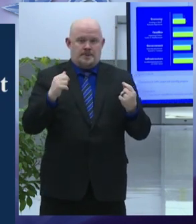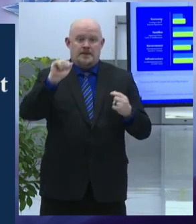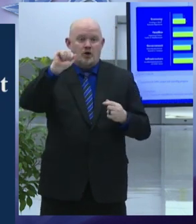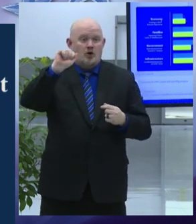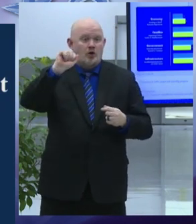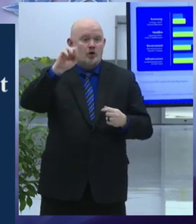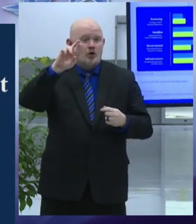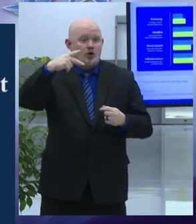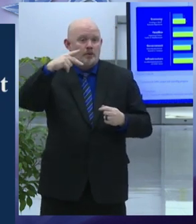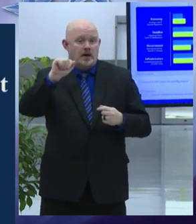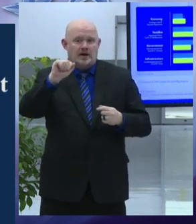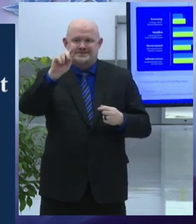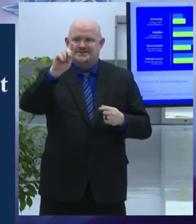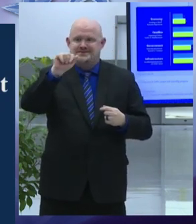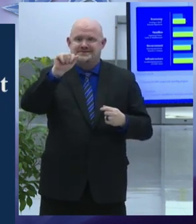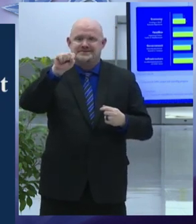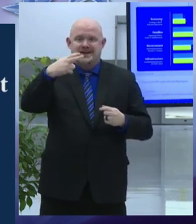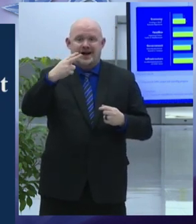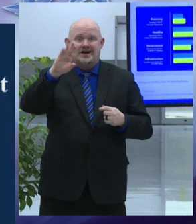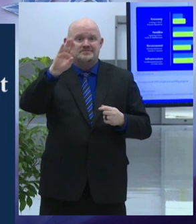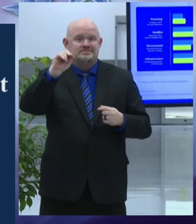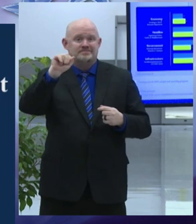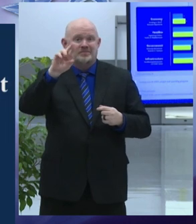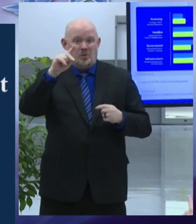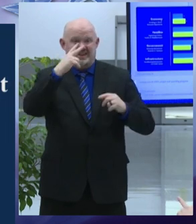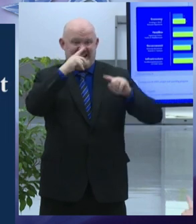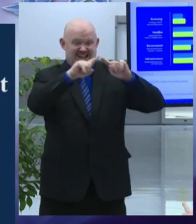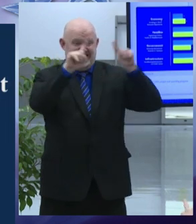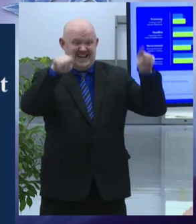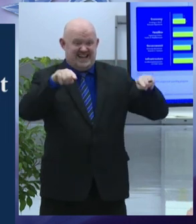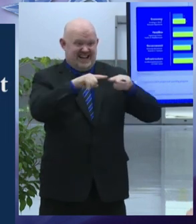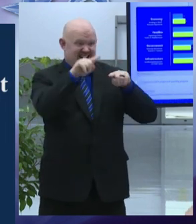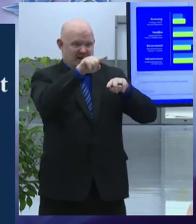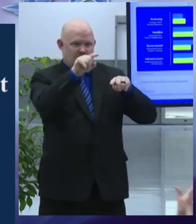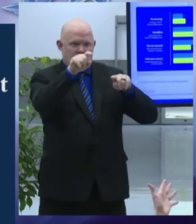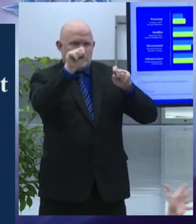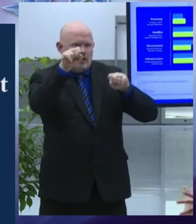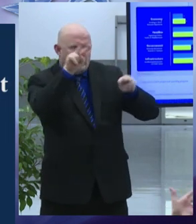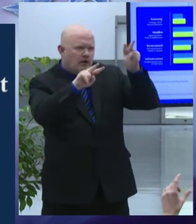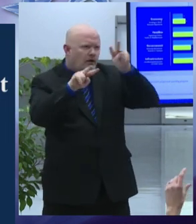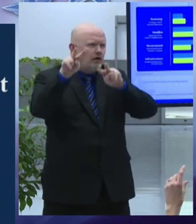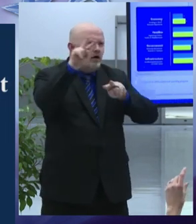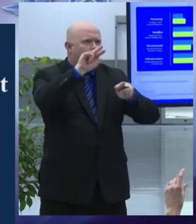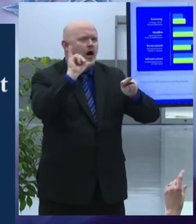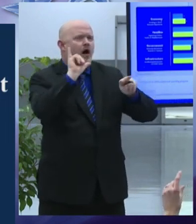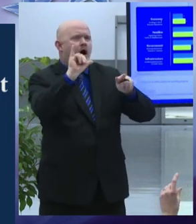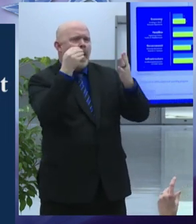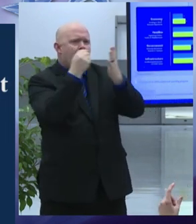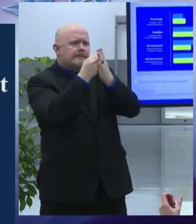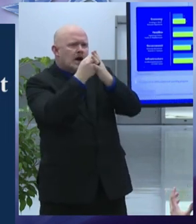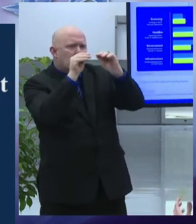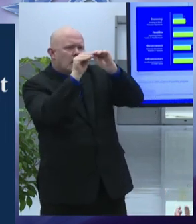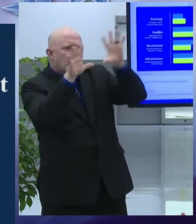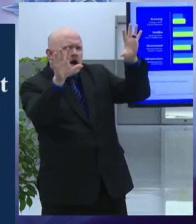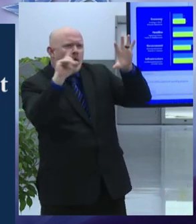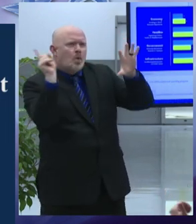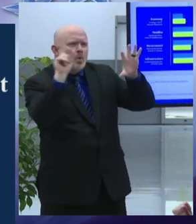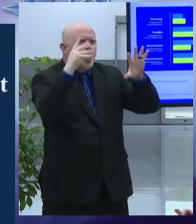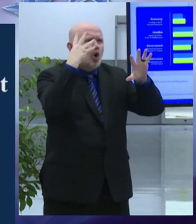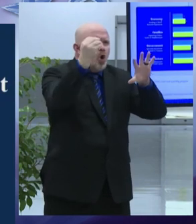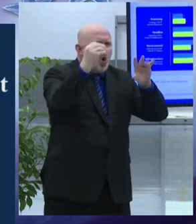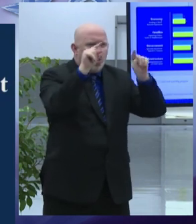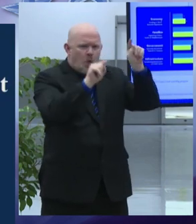information online that tracks our progress toward the spending of arpa dollars from how quickly we are spending the money to which projects have been completed